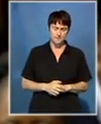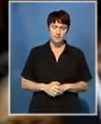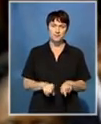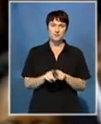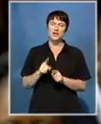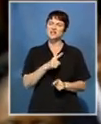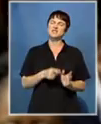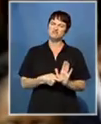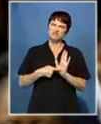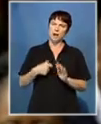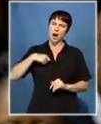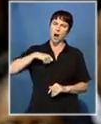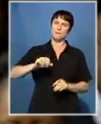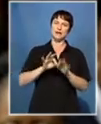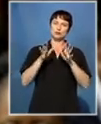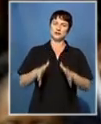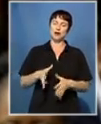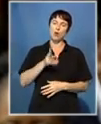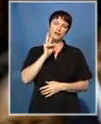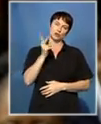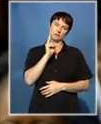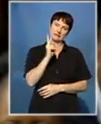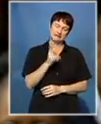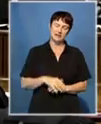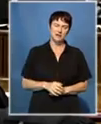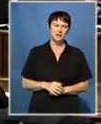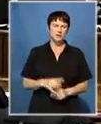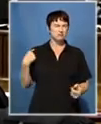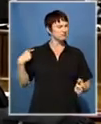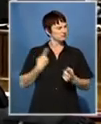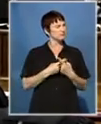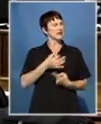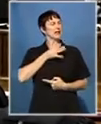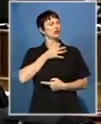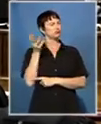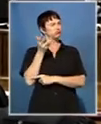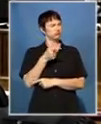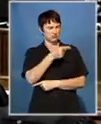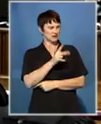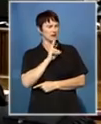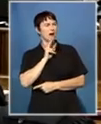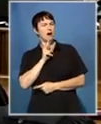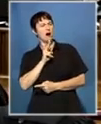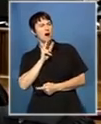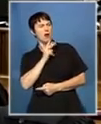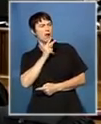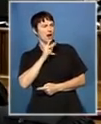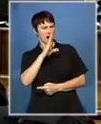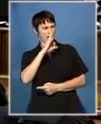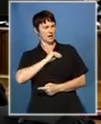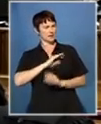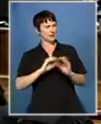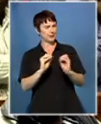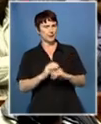conducted in English, you have declined to have an interpreter. Is that not correct? Kreacher then launched an application for Lamont's